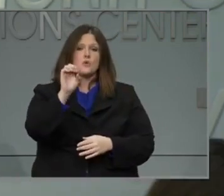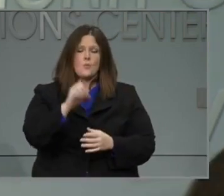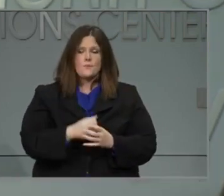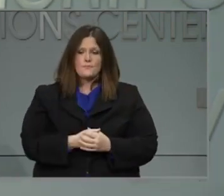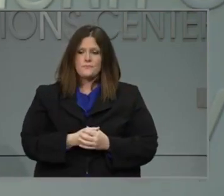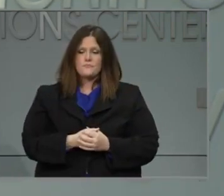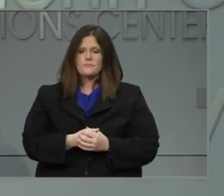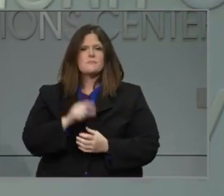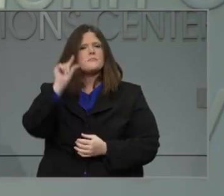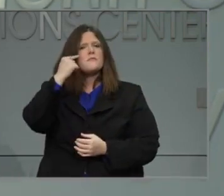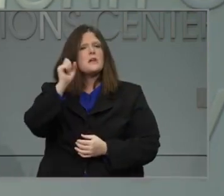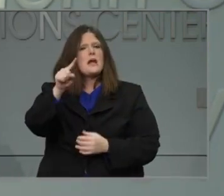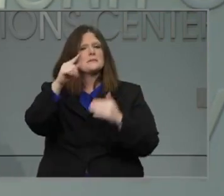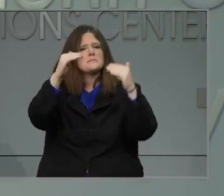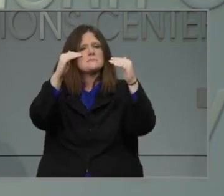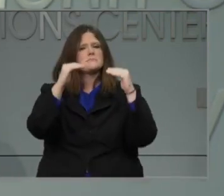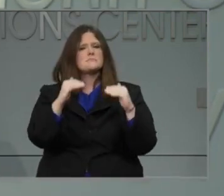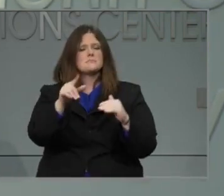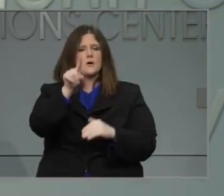Next question, please.